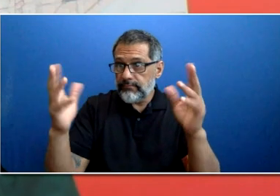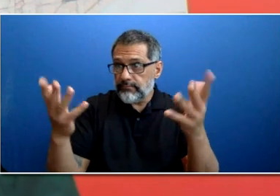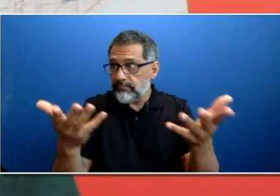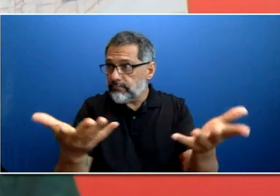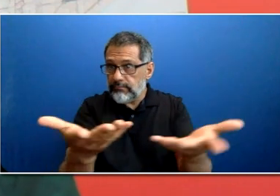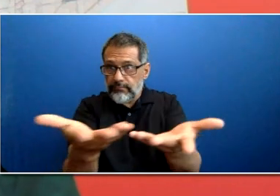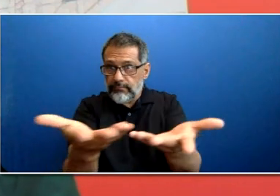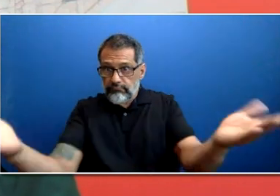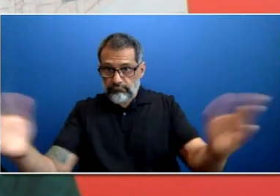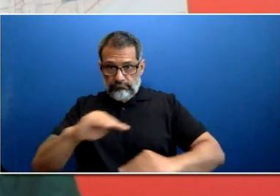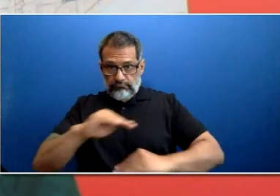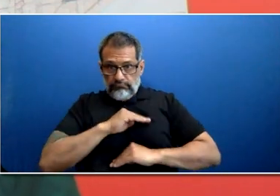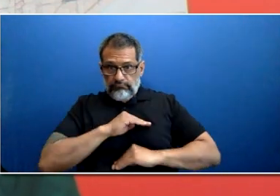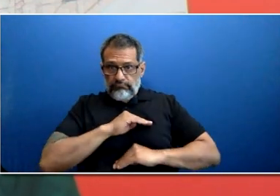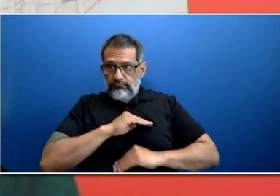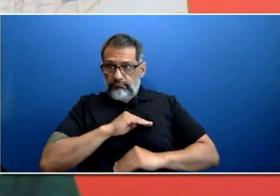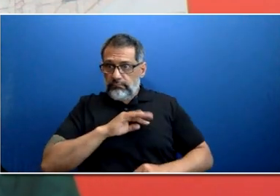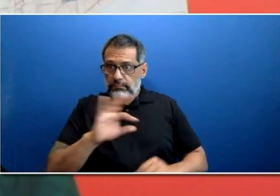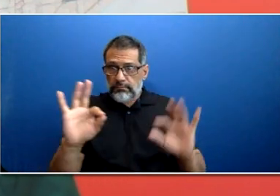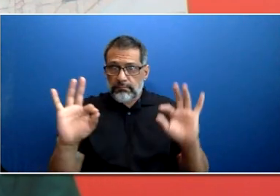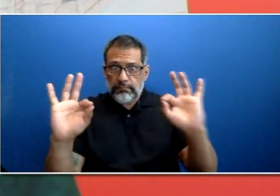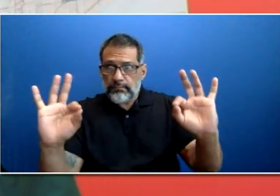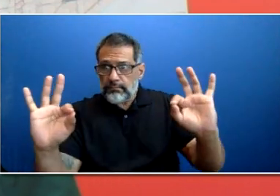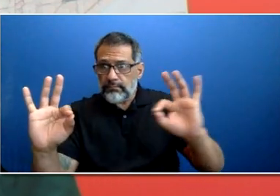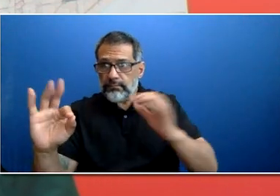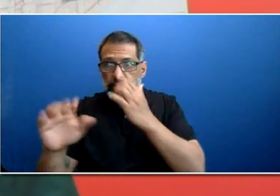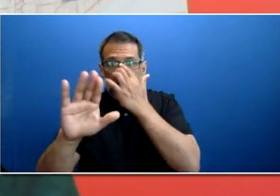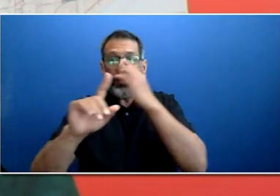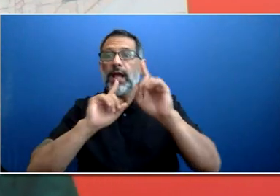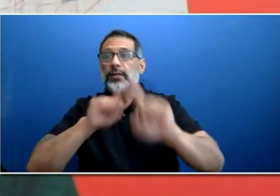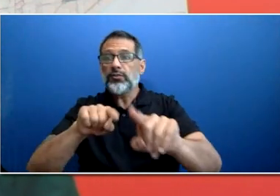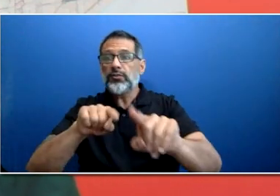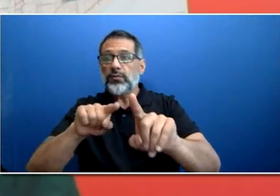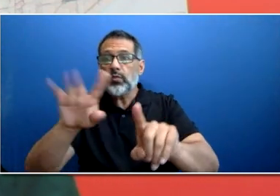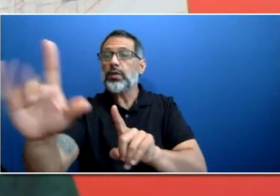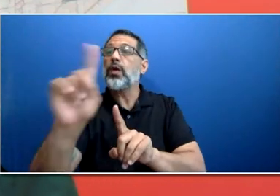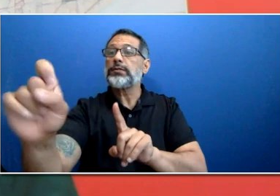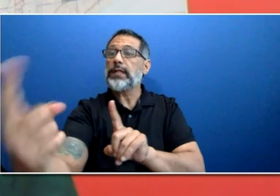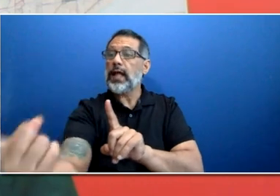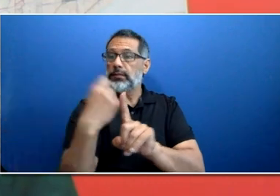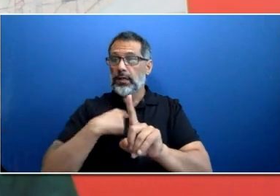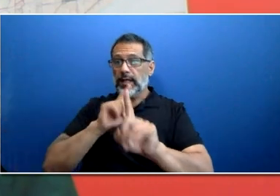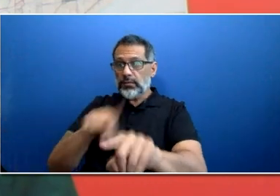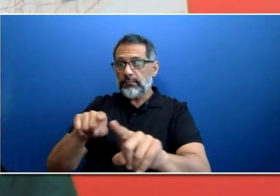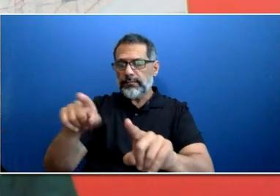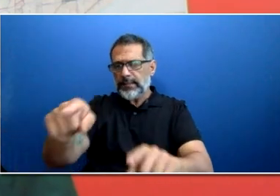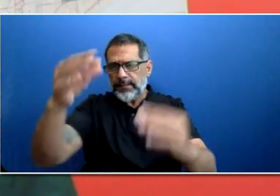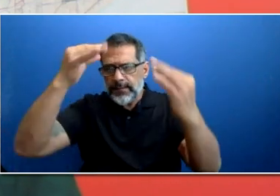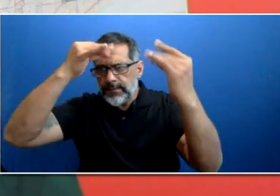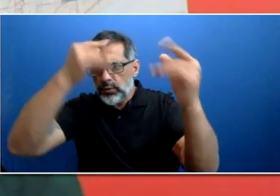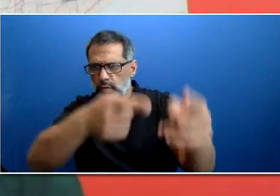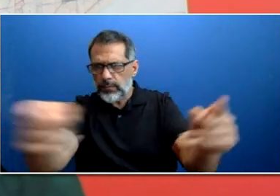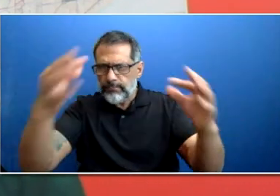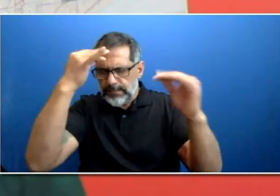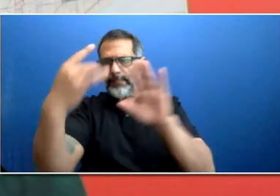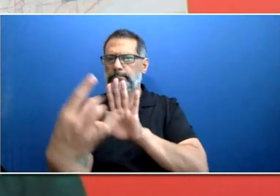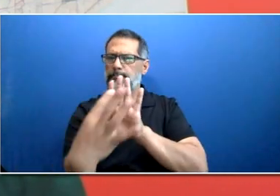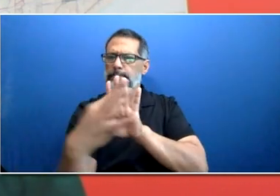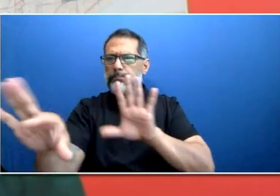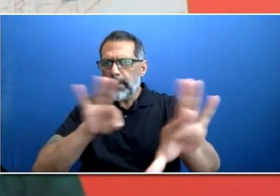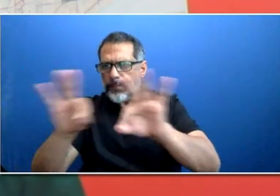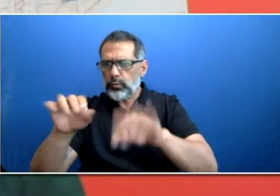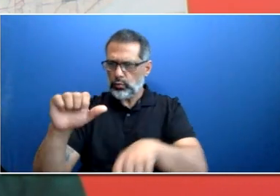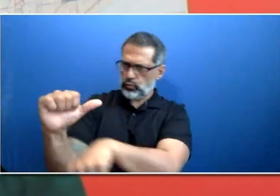to see us as an employer of choice. And with that, I am actually going to turn it back over to Marika to offer the closing